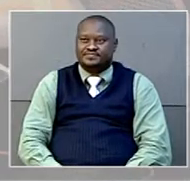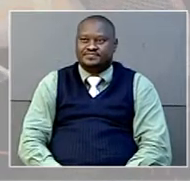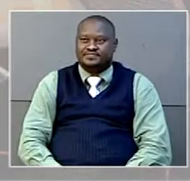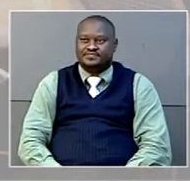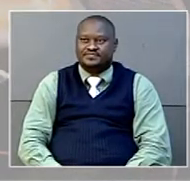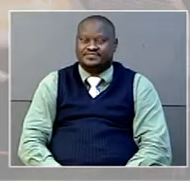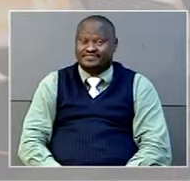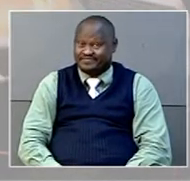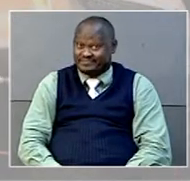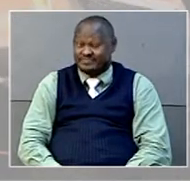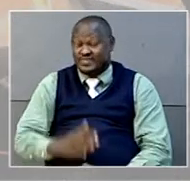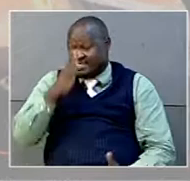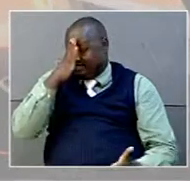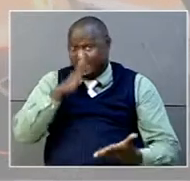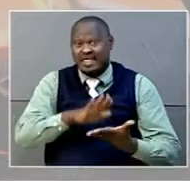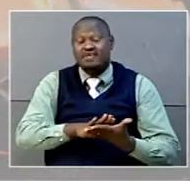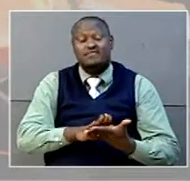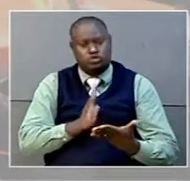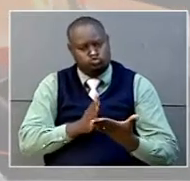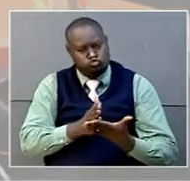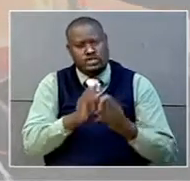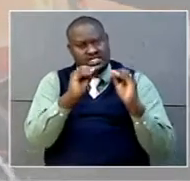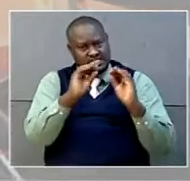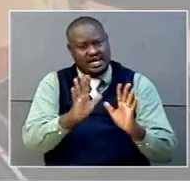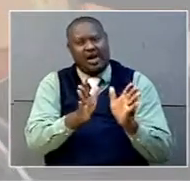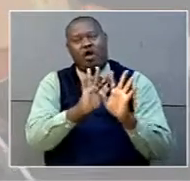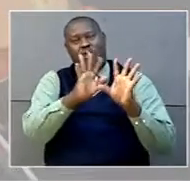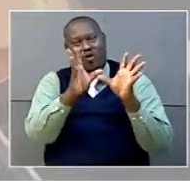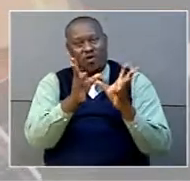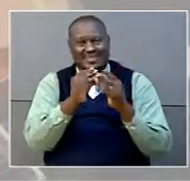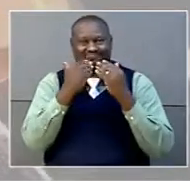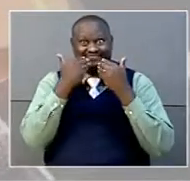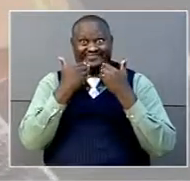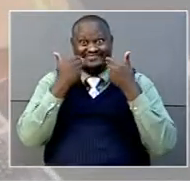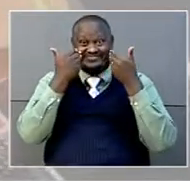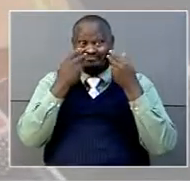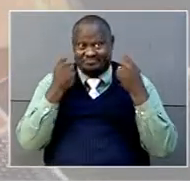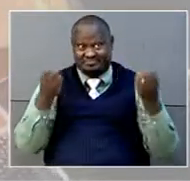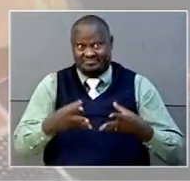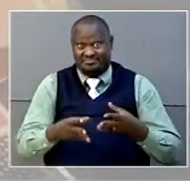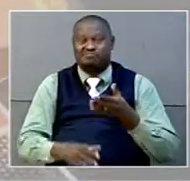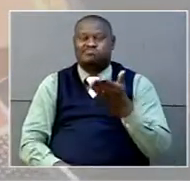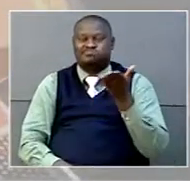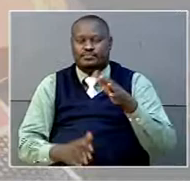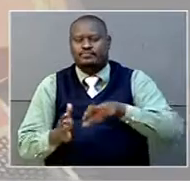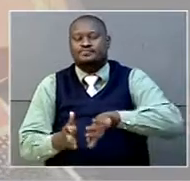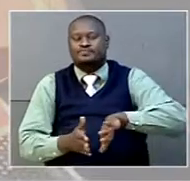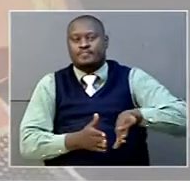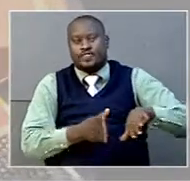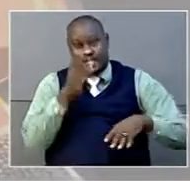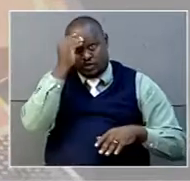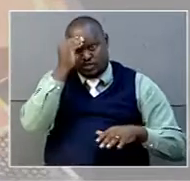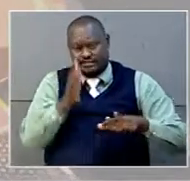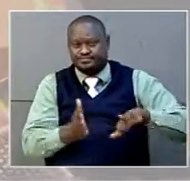And we do believe that the teachers must all be smiles after that meeting there. Now from the education sector,